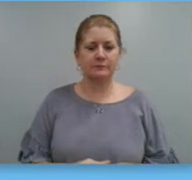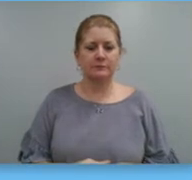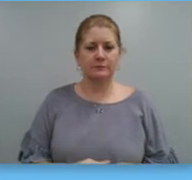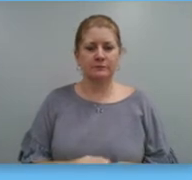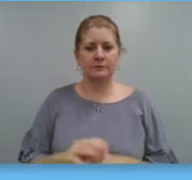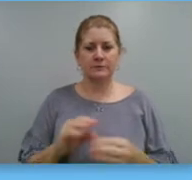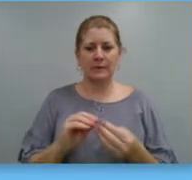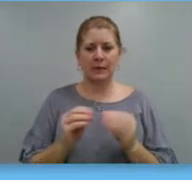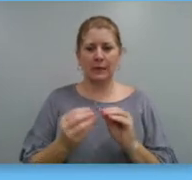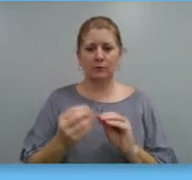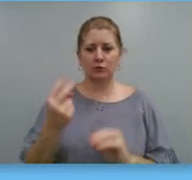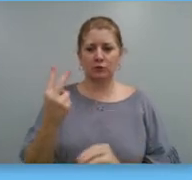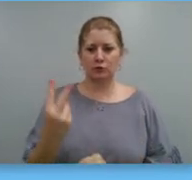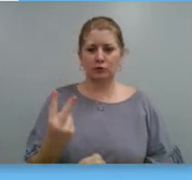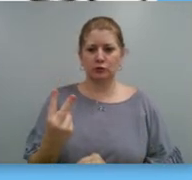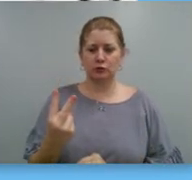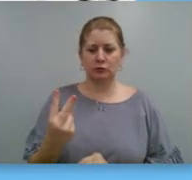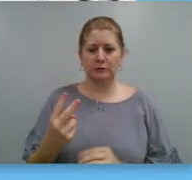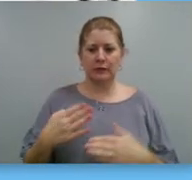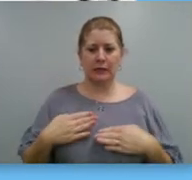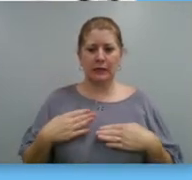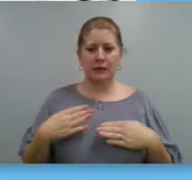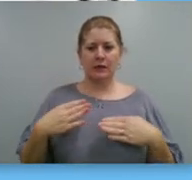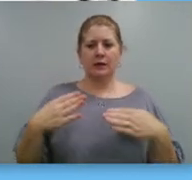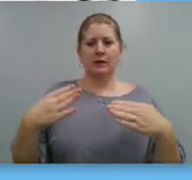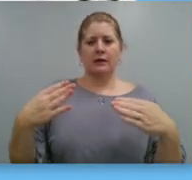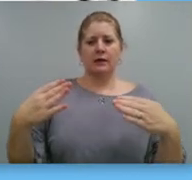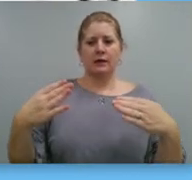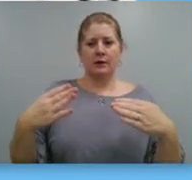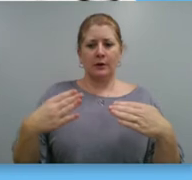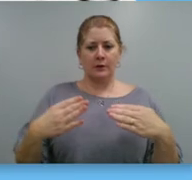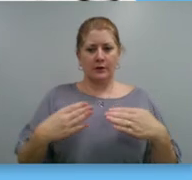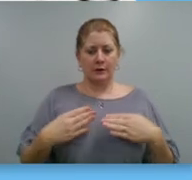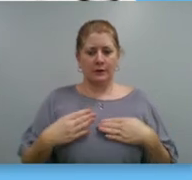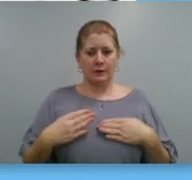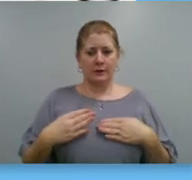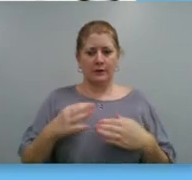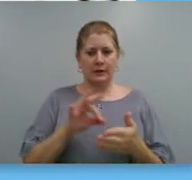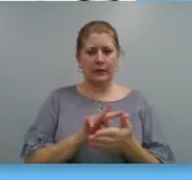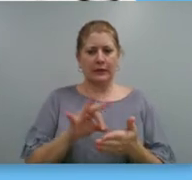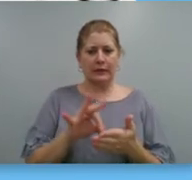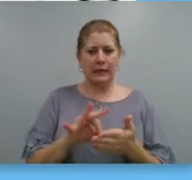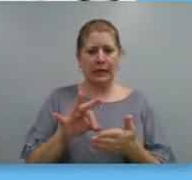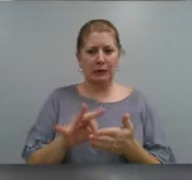Step two, just take a deep breath or count slowly in your head.